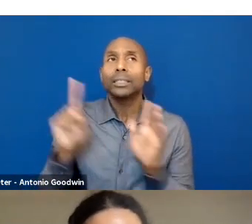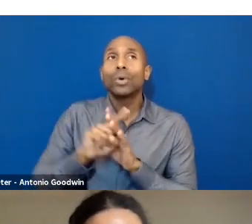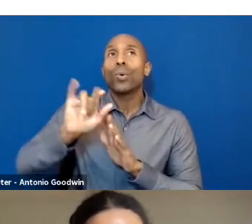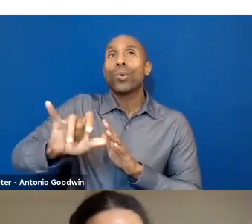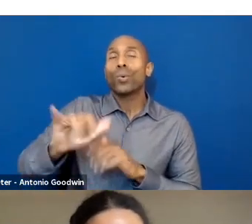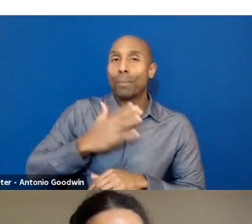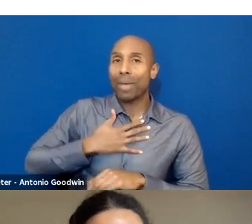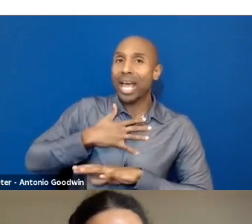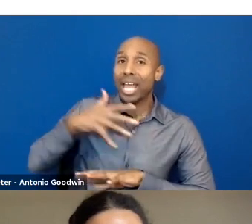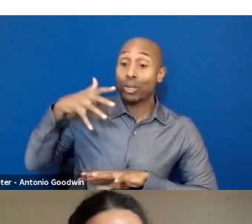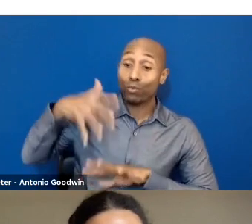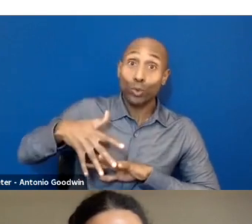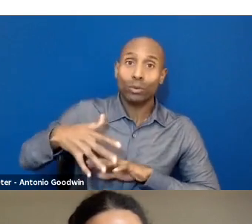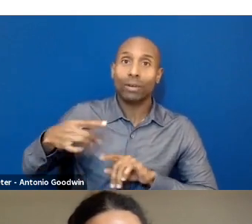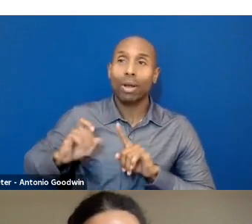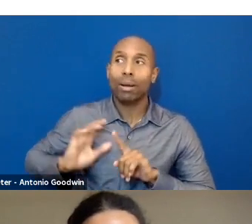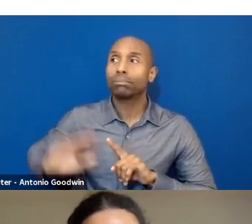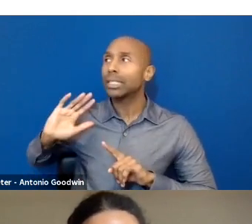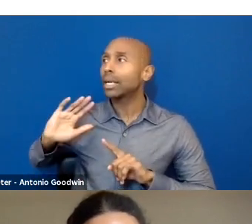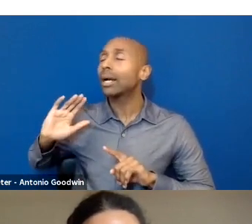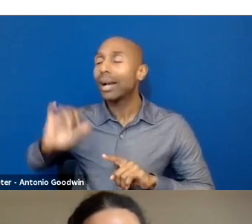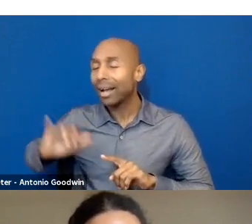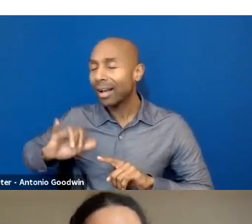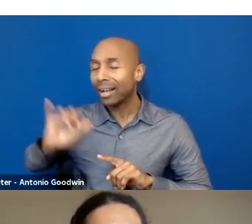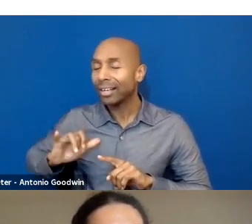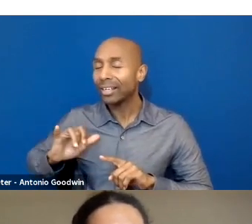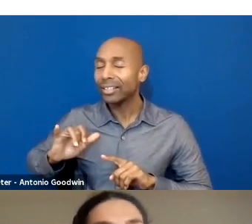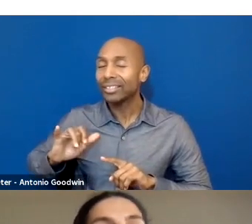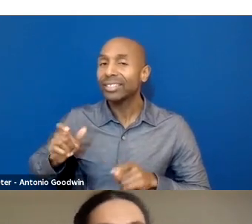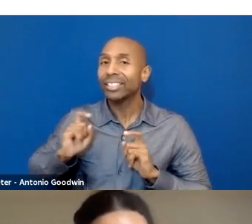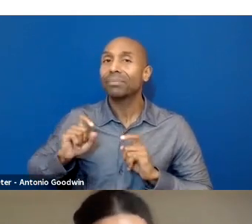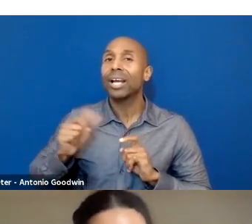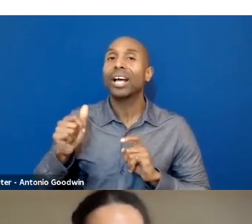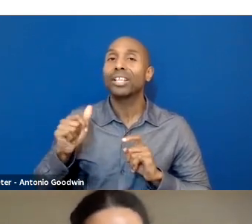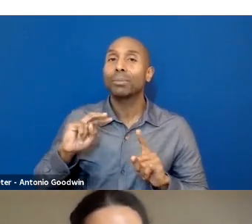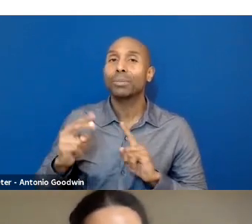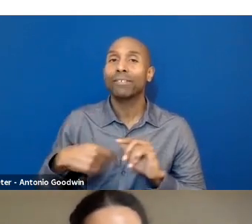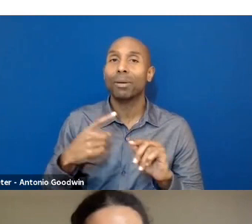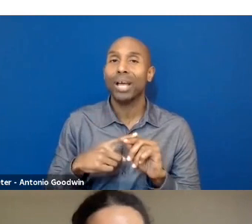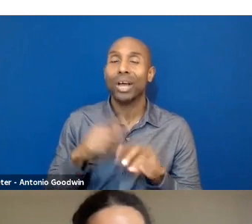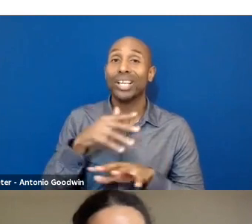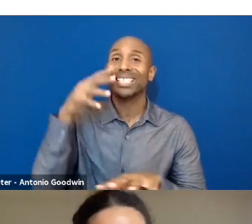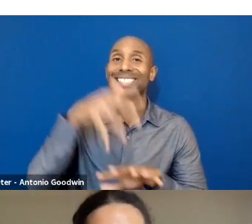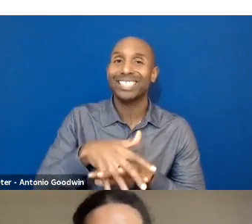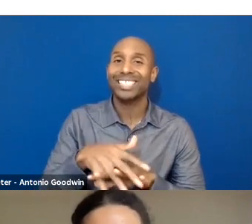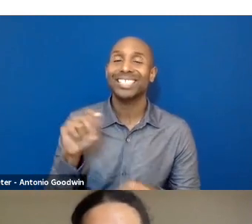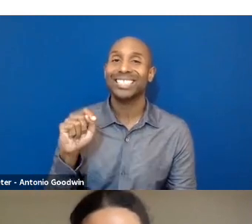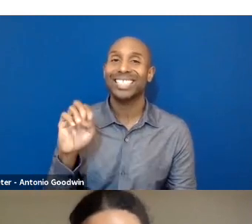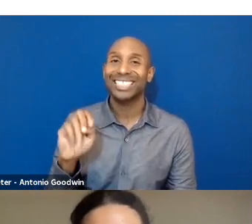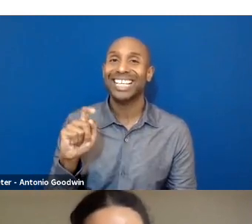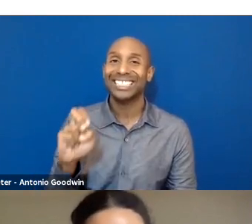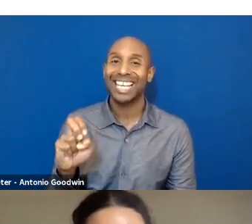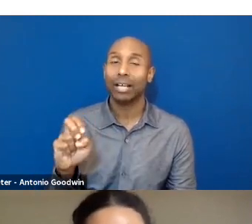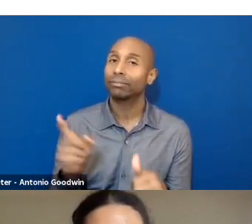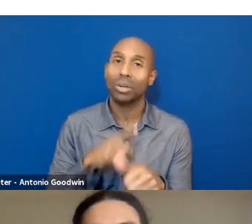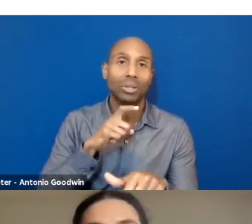from and put a different perspective on indigenous textiles that I just never really thought about before. So